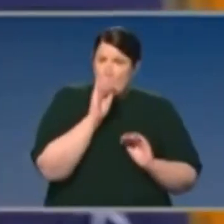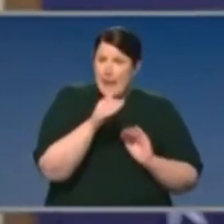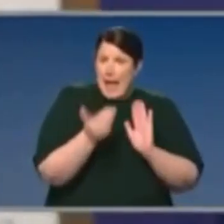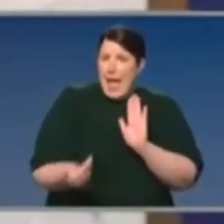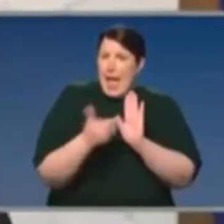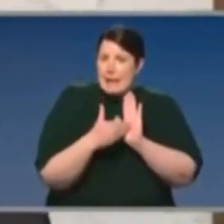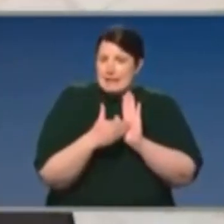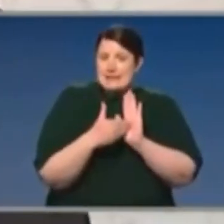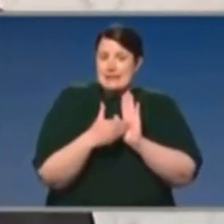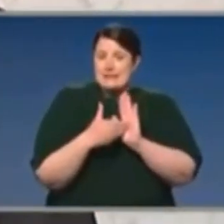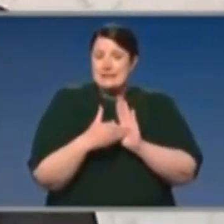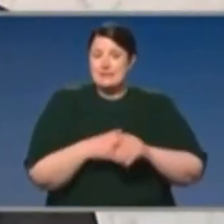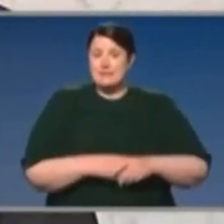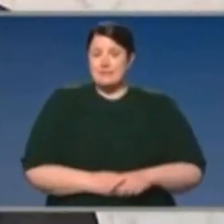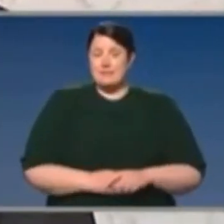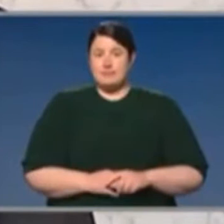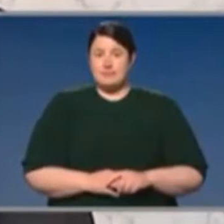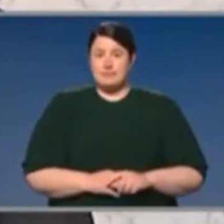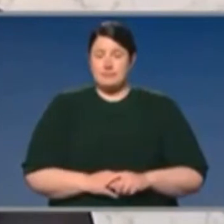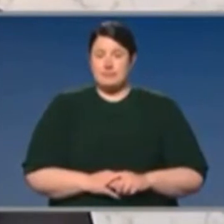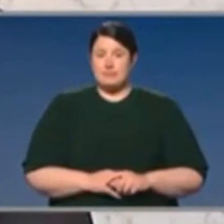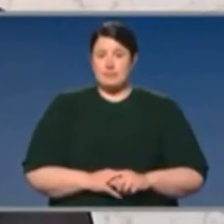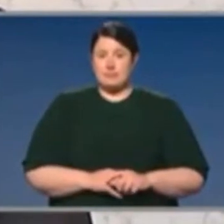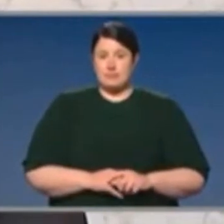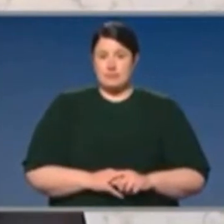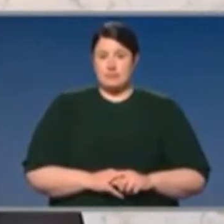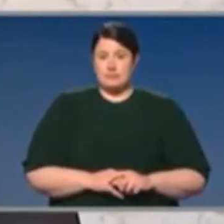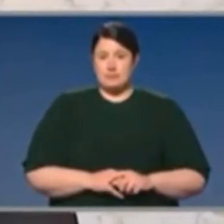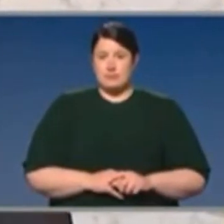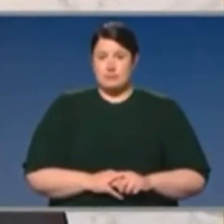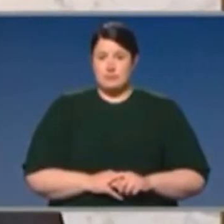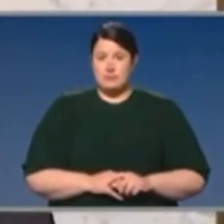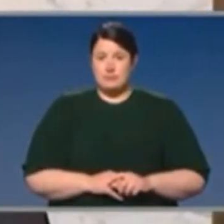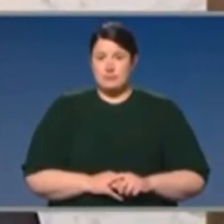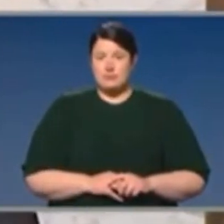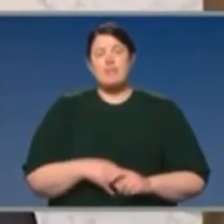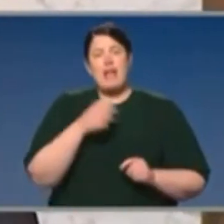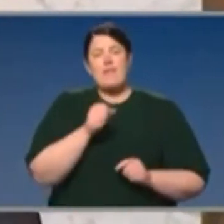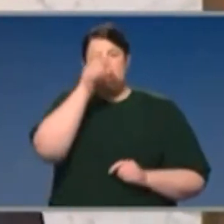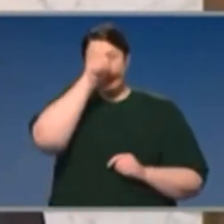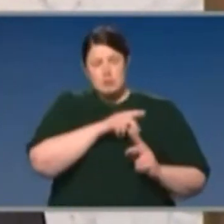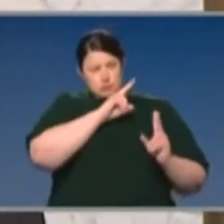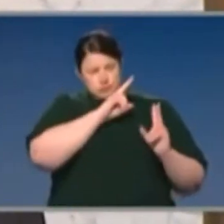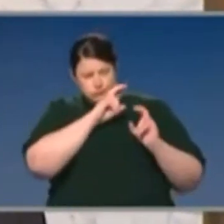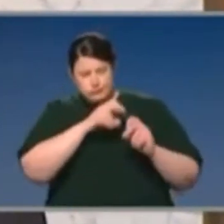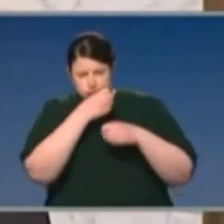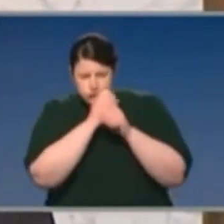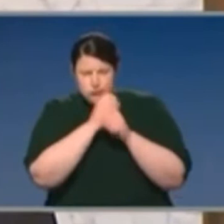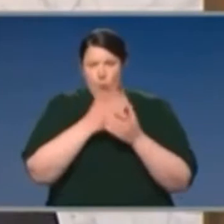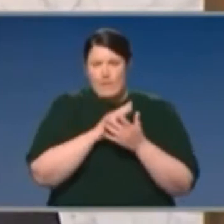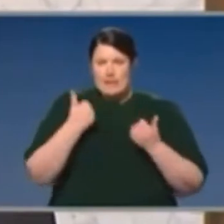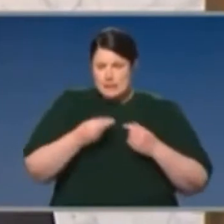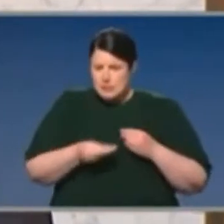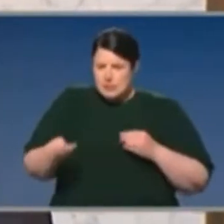and I think probably the best thing to do is actually refer to some of the comments from the nation's leading epidemiologists in the last 24